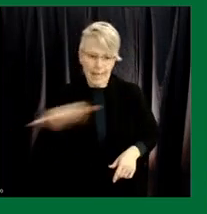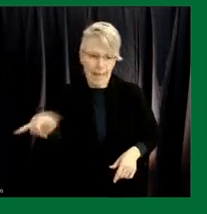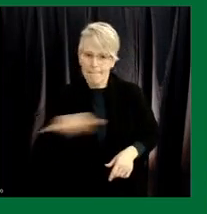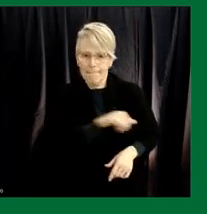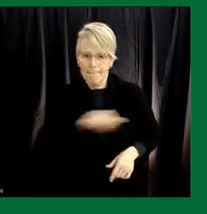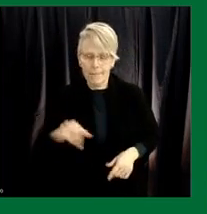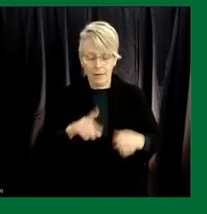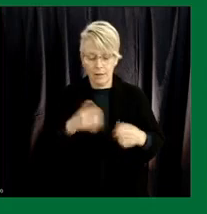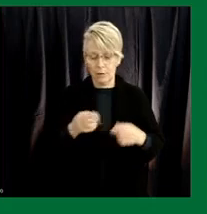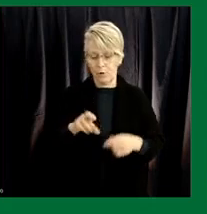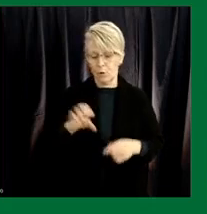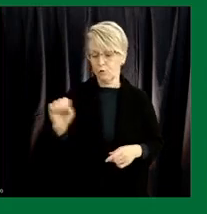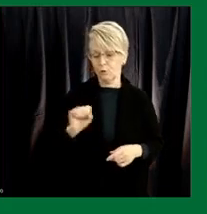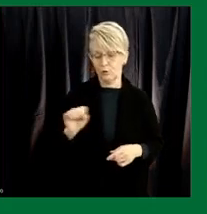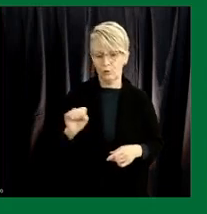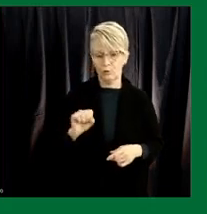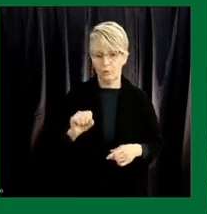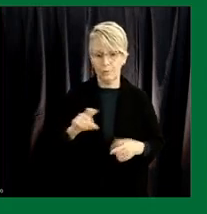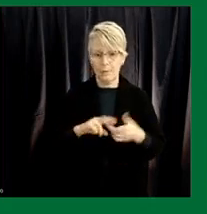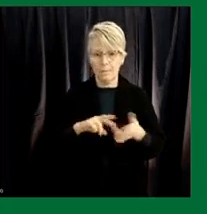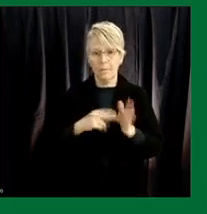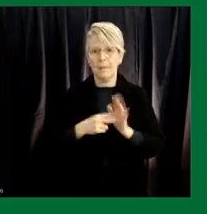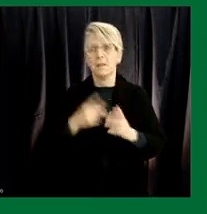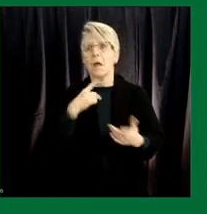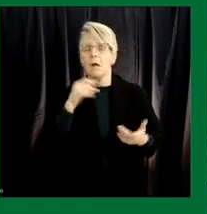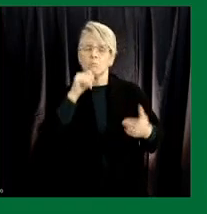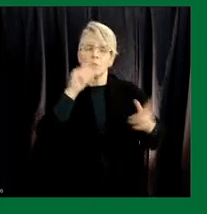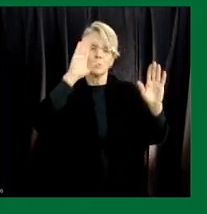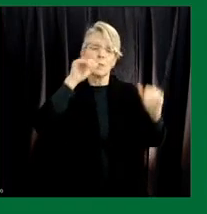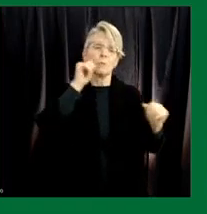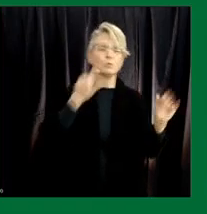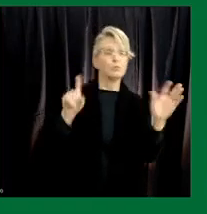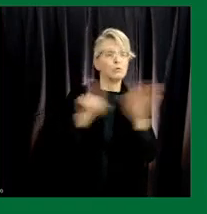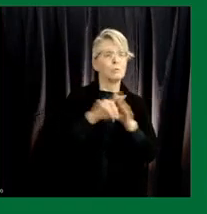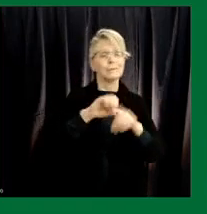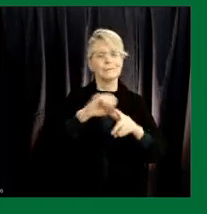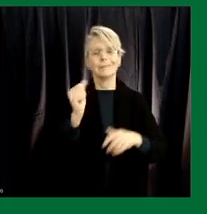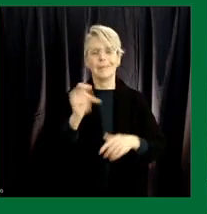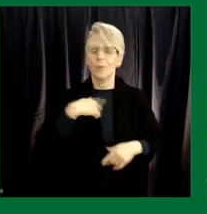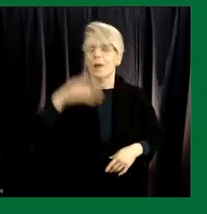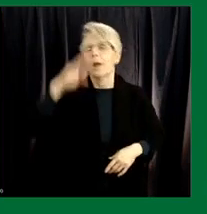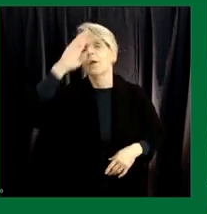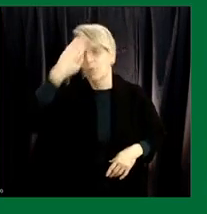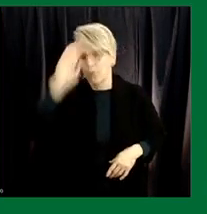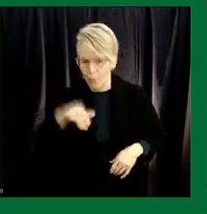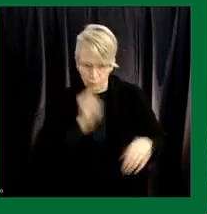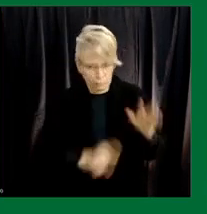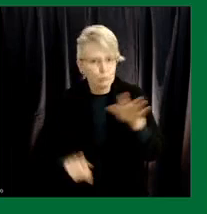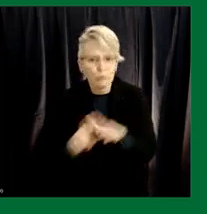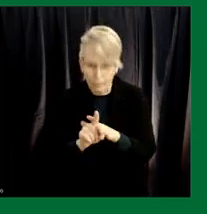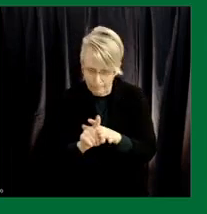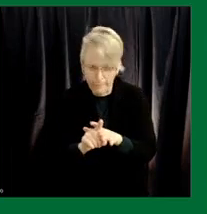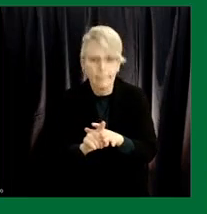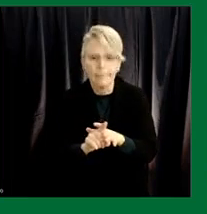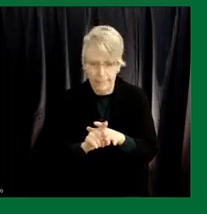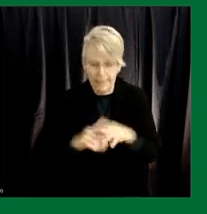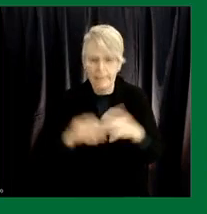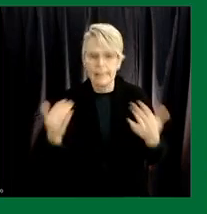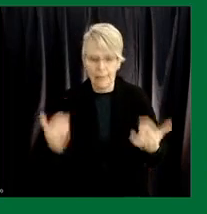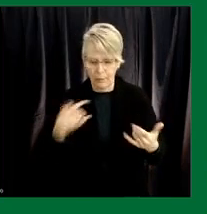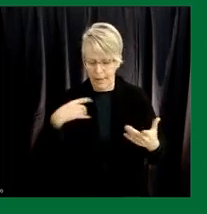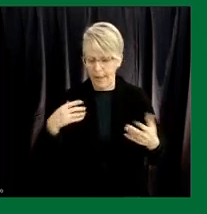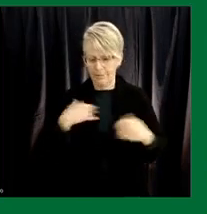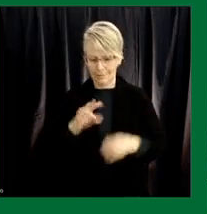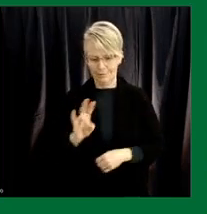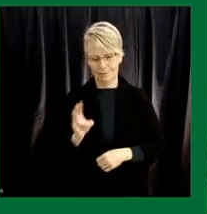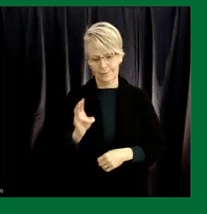shahab had said it was was never if we were going to have variants arrive in saskatchewan it was when um and we have had those arrive now with seven uh seven